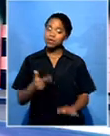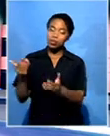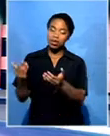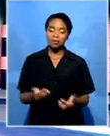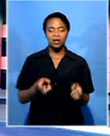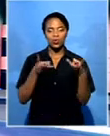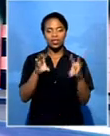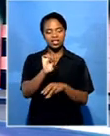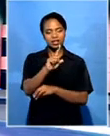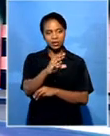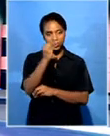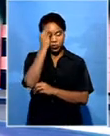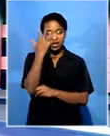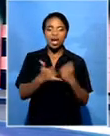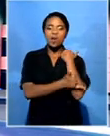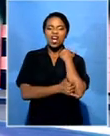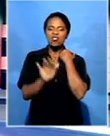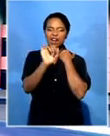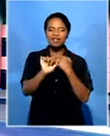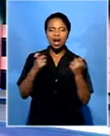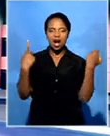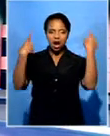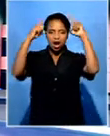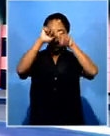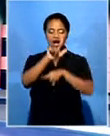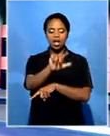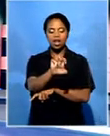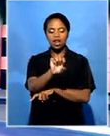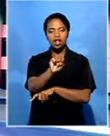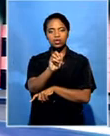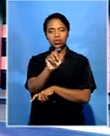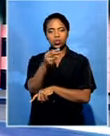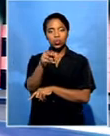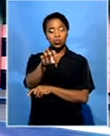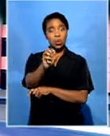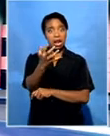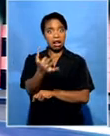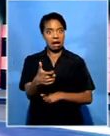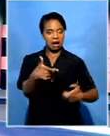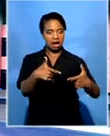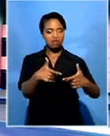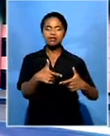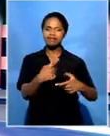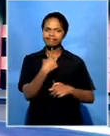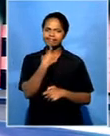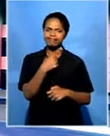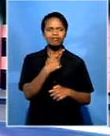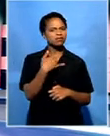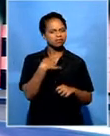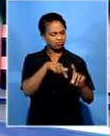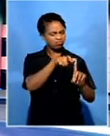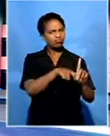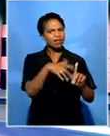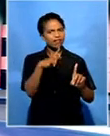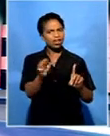You're watching SABC News Prime Time. Now in neighbouring Lesotho, the Attorney General there is adamant that there's nothing wrong